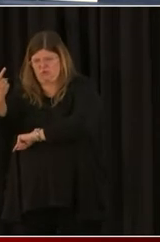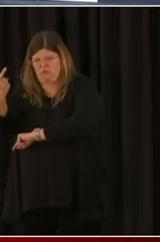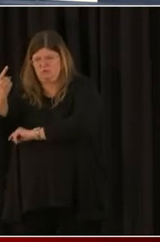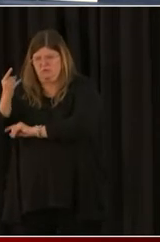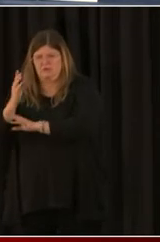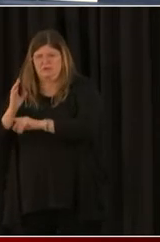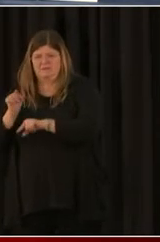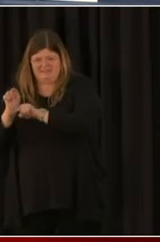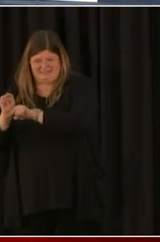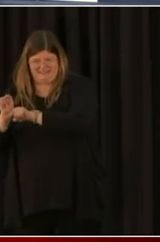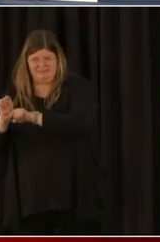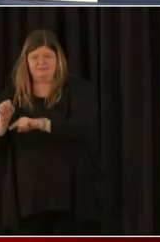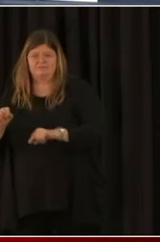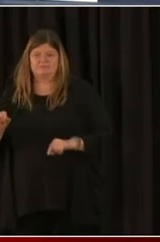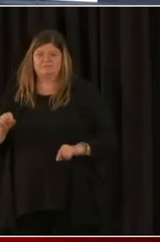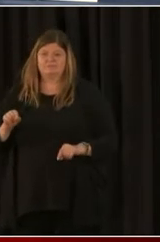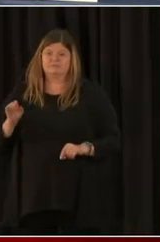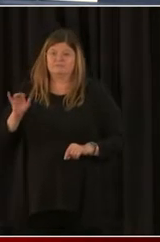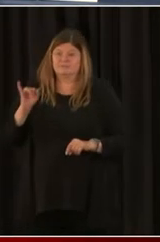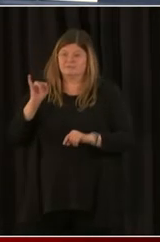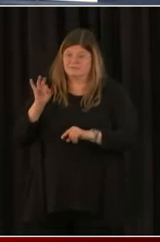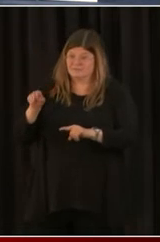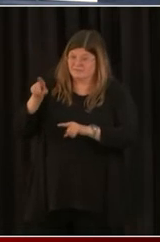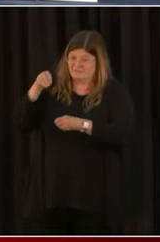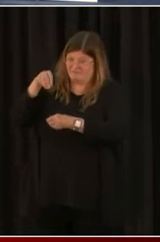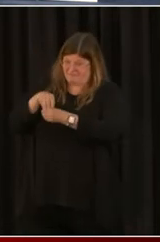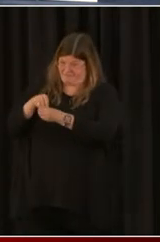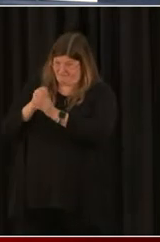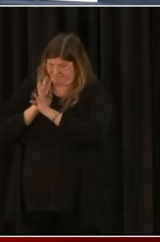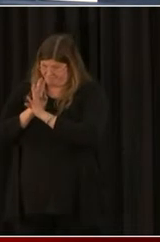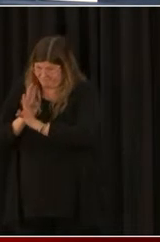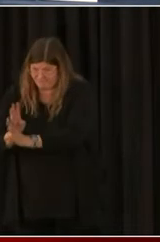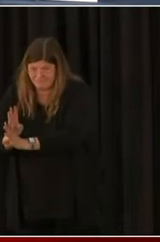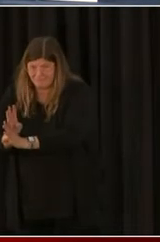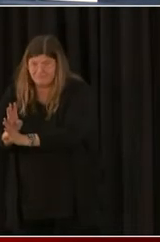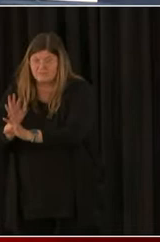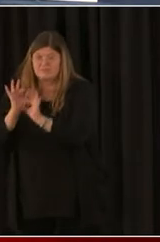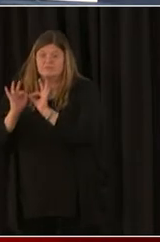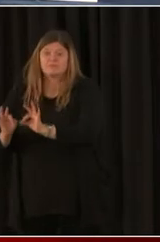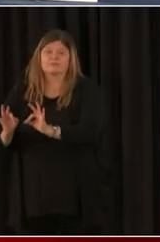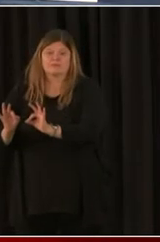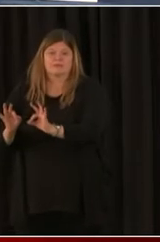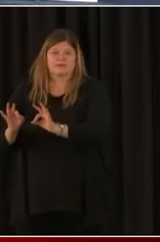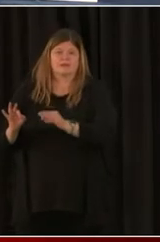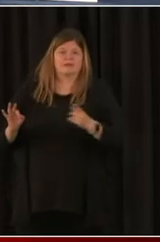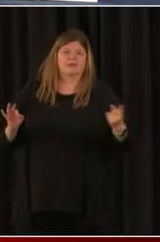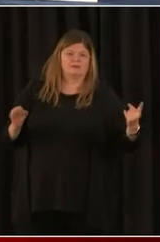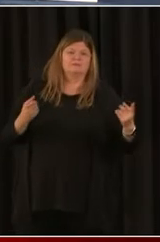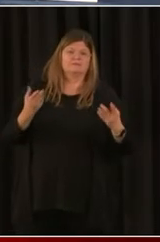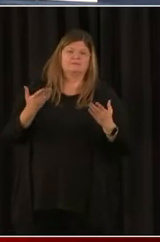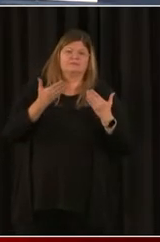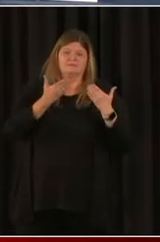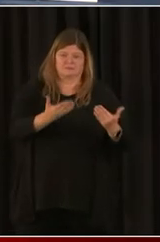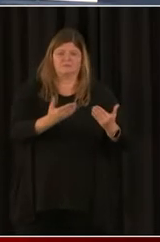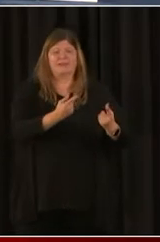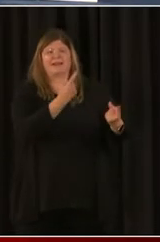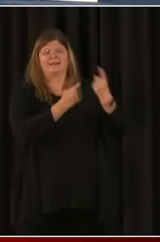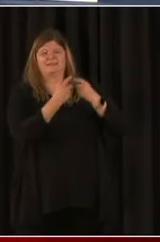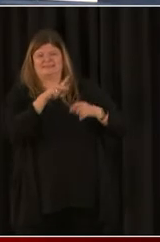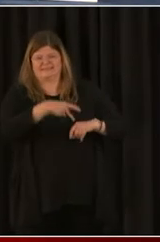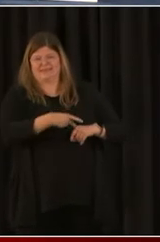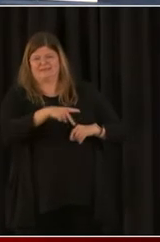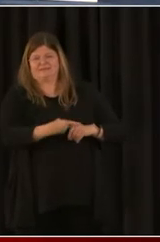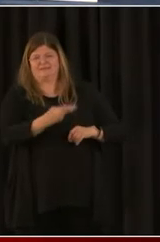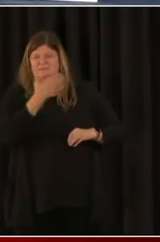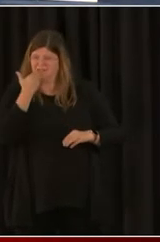to us and help us cross the T's and dot the I's. Well, thank you, Director Whitfield. And I think it's so important, the work that